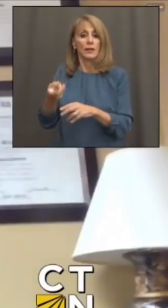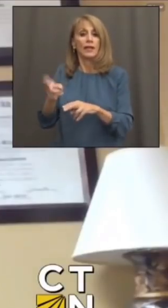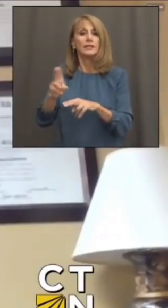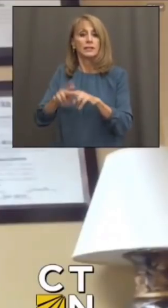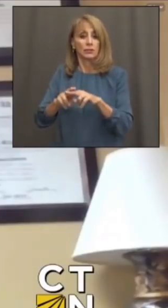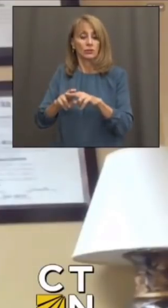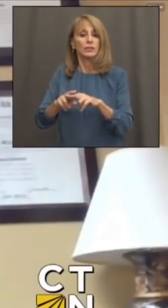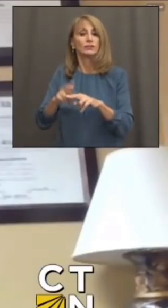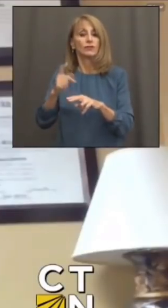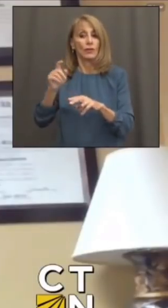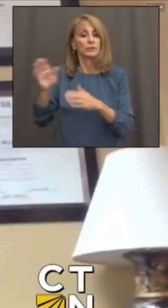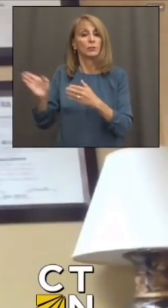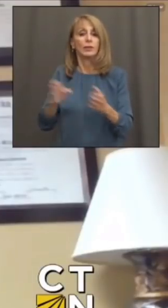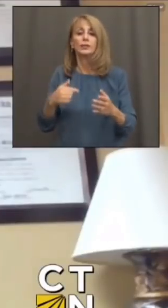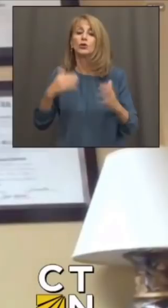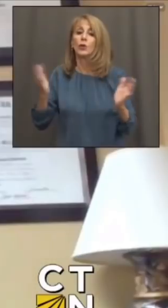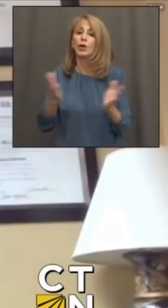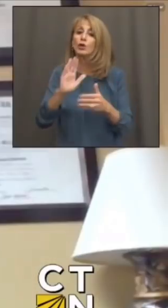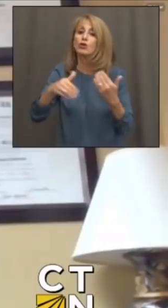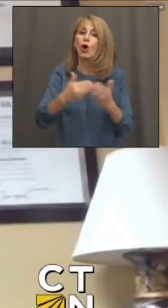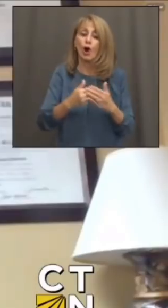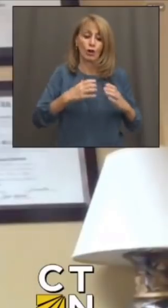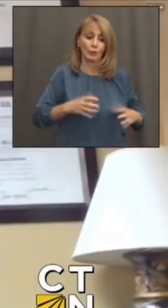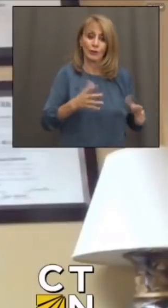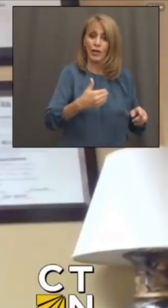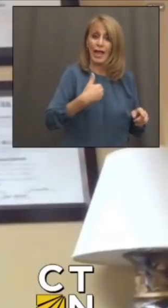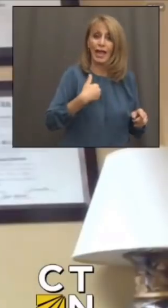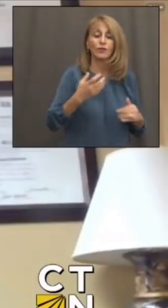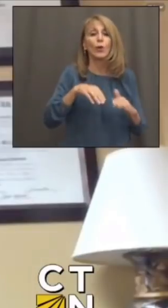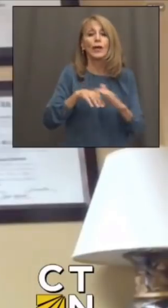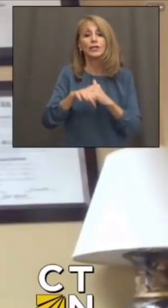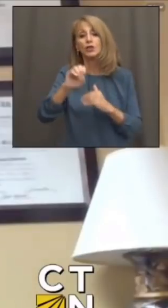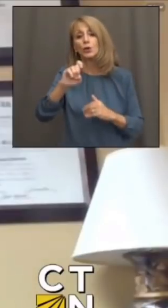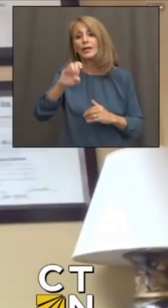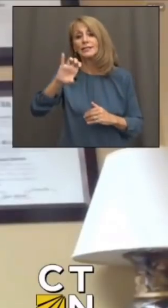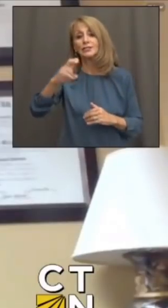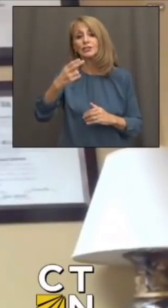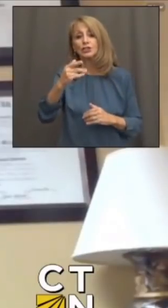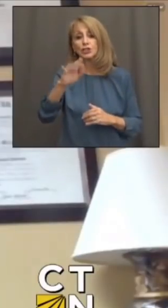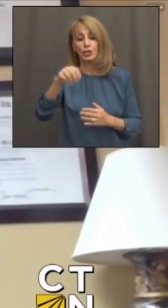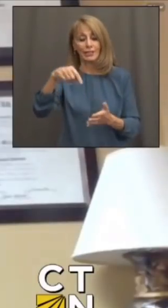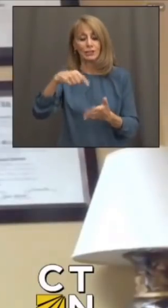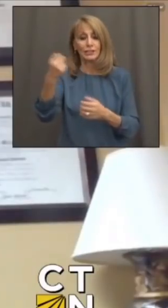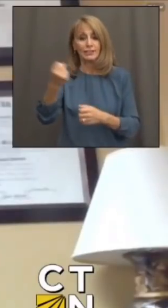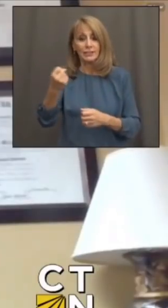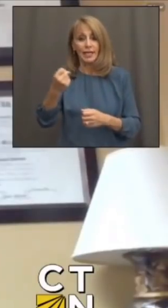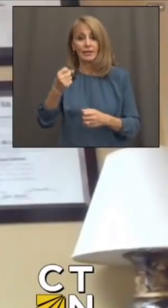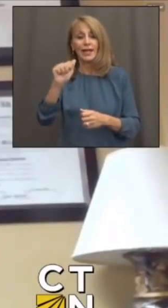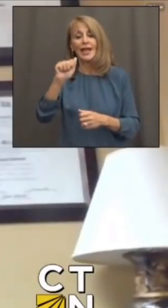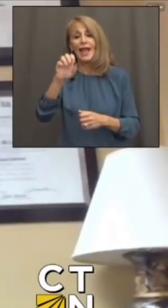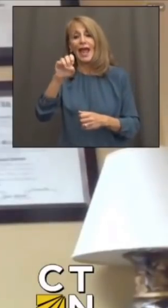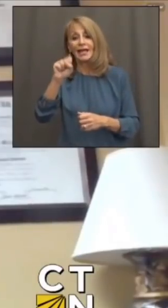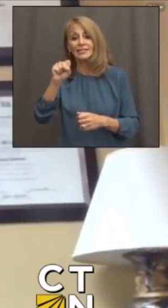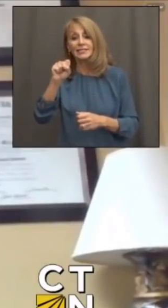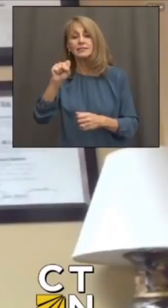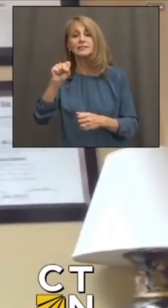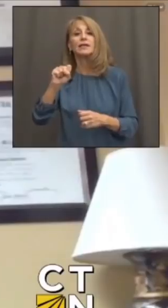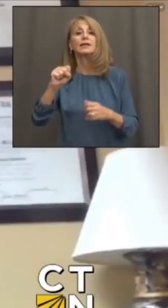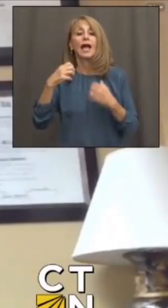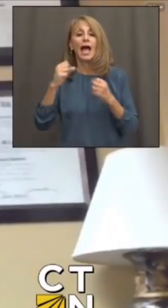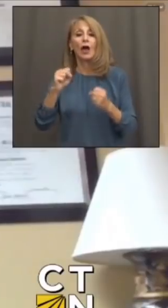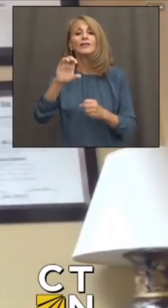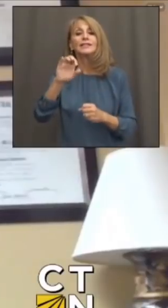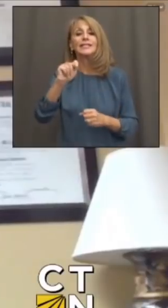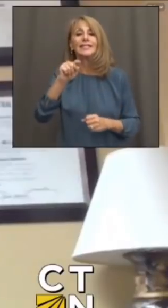the American Rescue Plan. So we are encouraging all of our customers to go on the exchange starting this Saturday, accesshealthct.com,